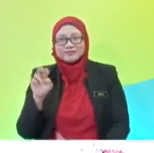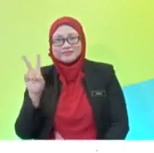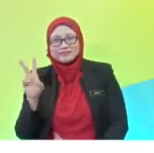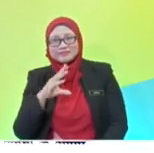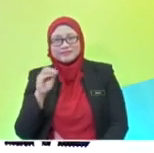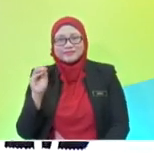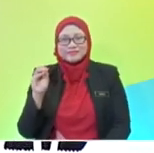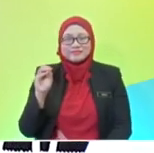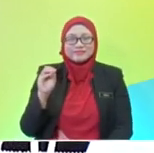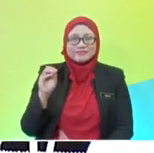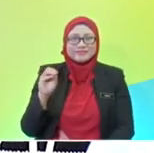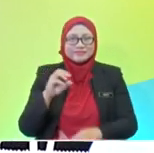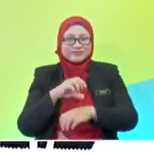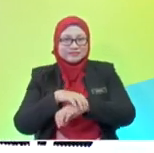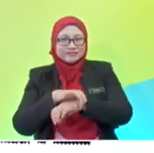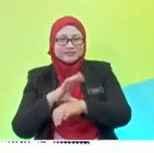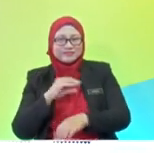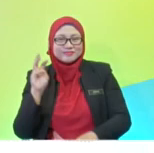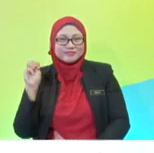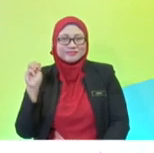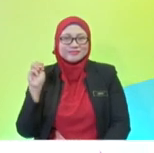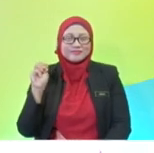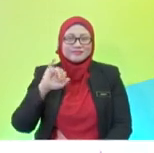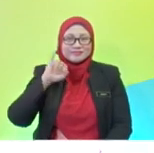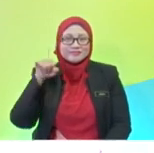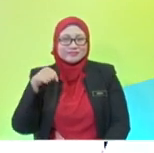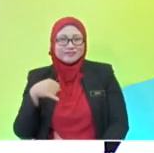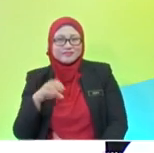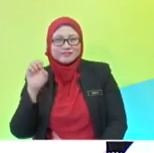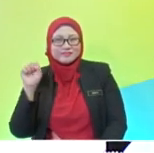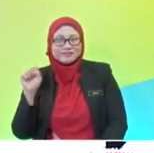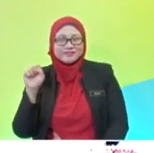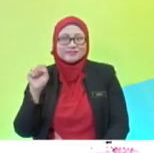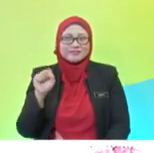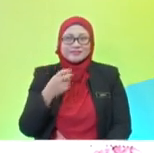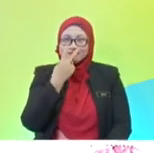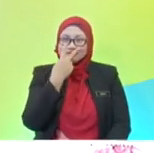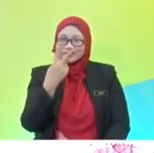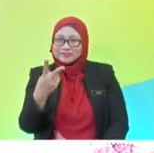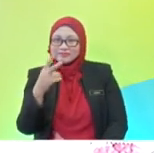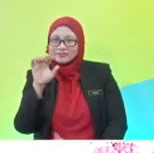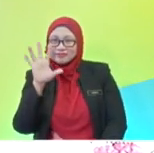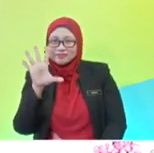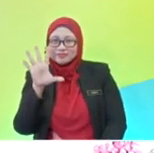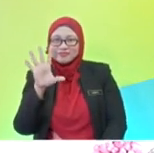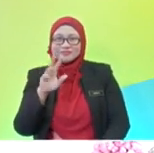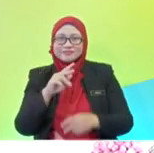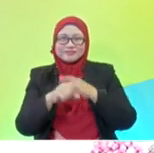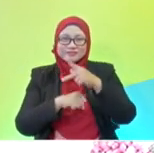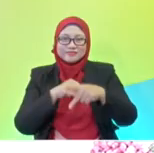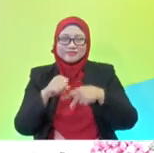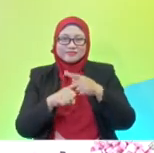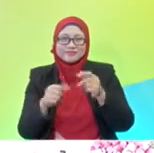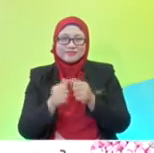Earth and Mars. Jupiter, Saturn, Uranus, Neptune. Look at the fifth planet from the sun. The most beautiful